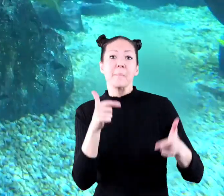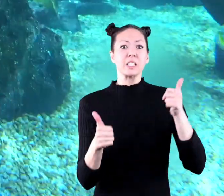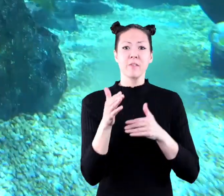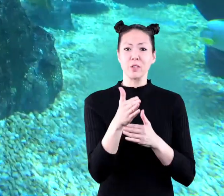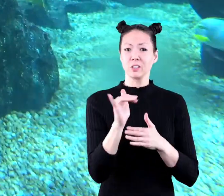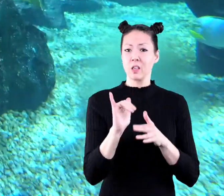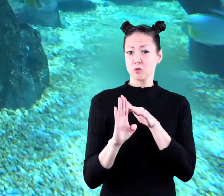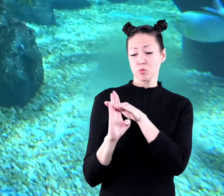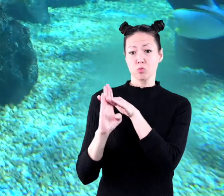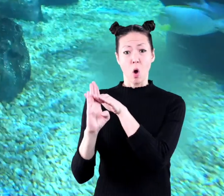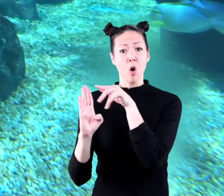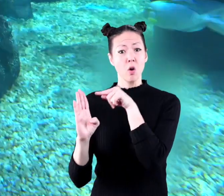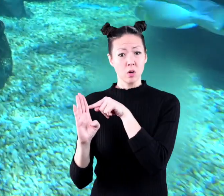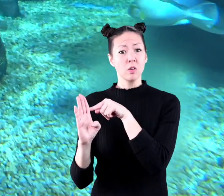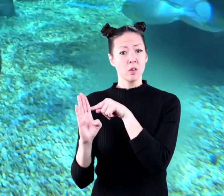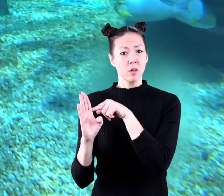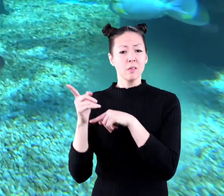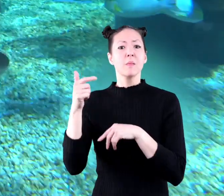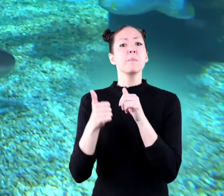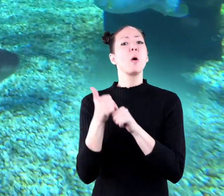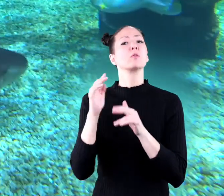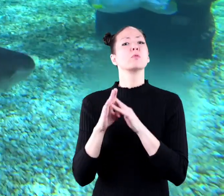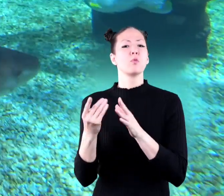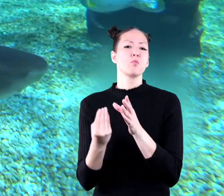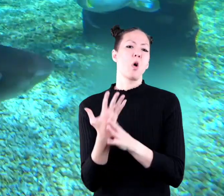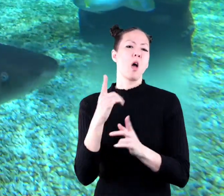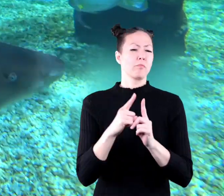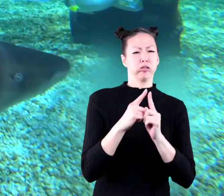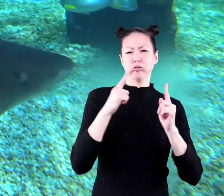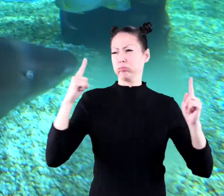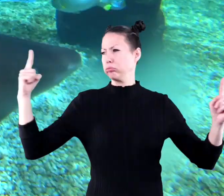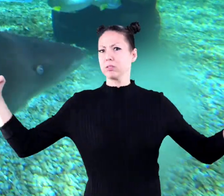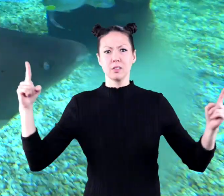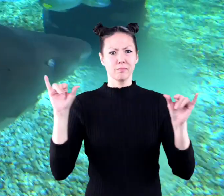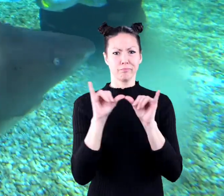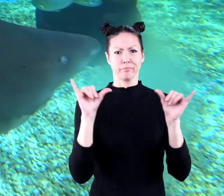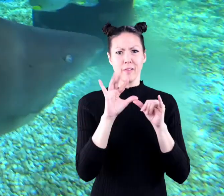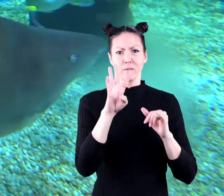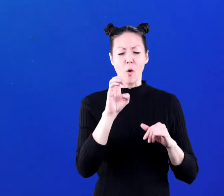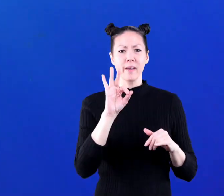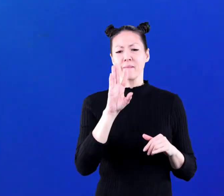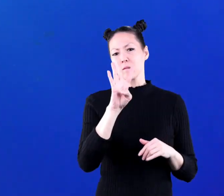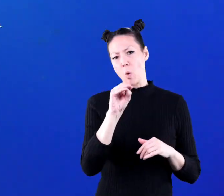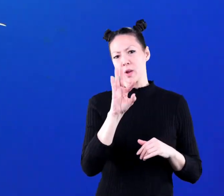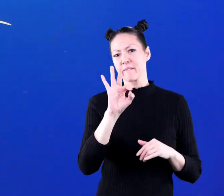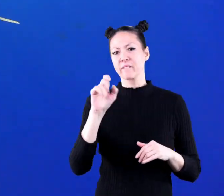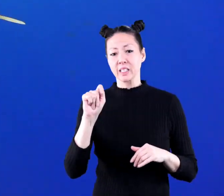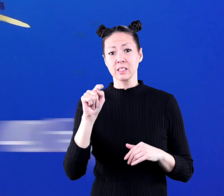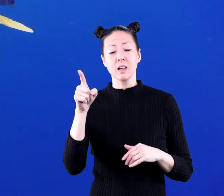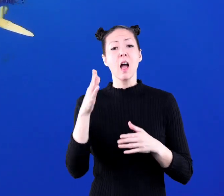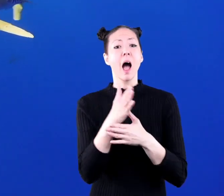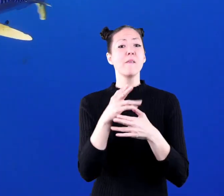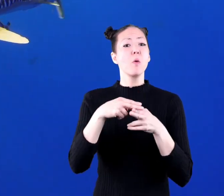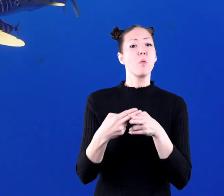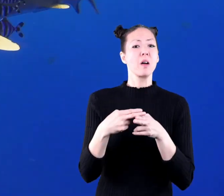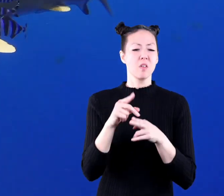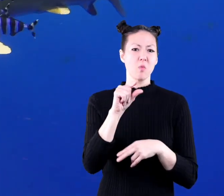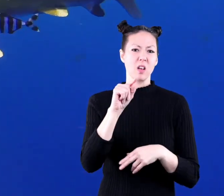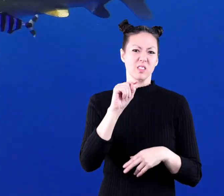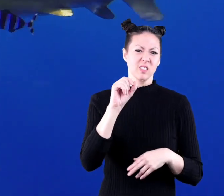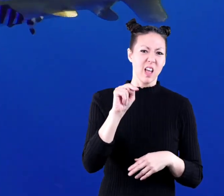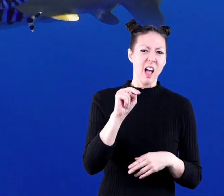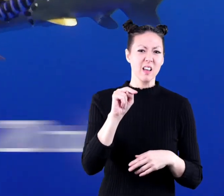biggest fish are sharks most sharks grow to about forty feet and weigh an average of twenty